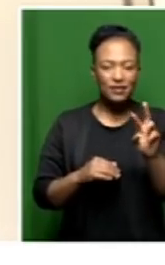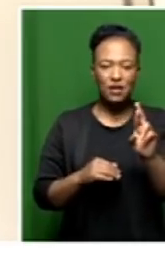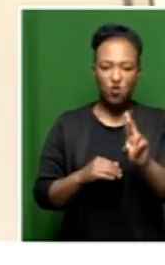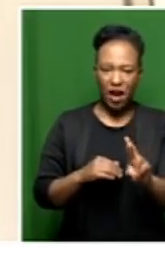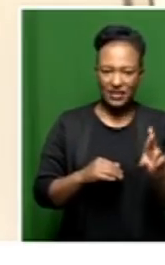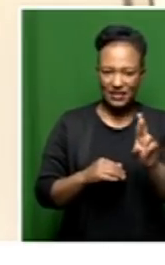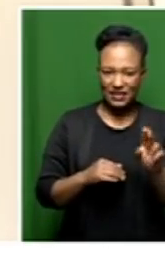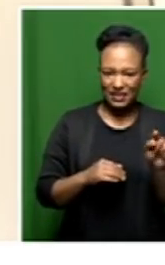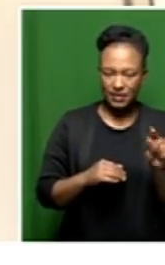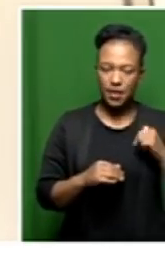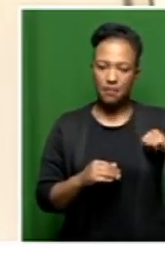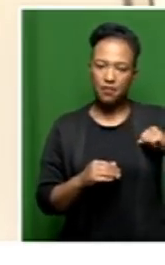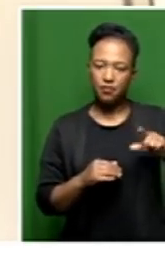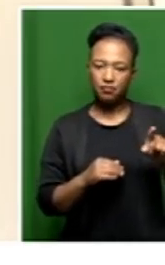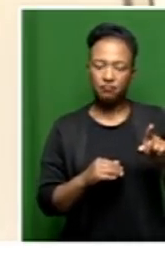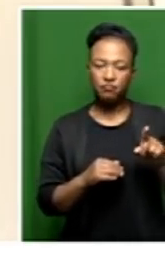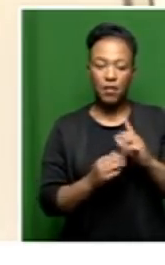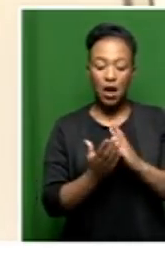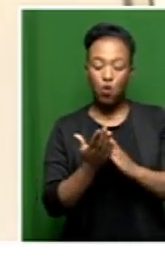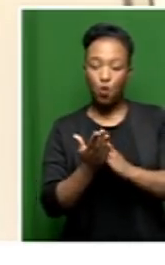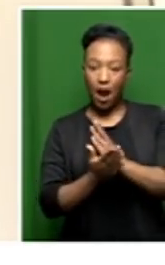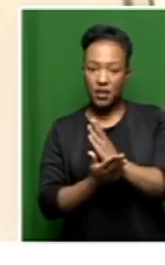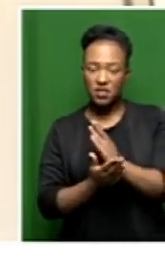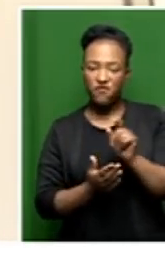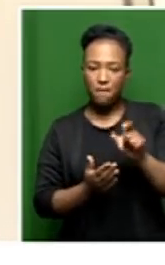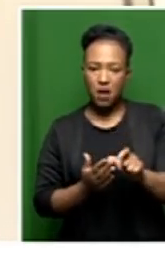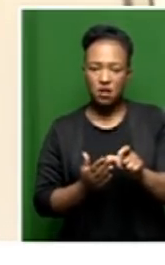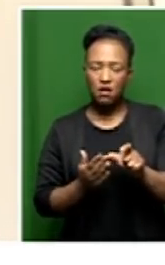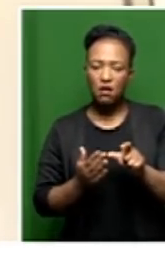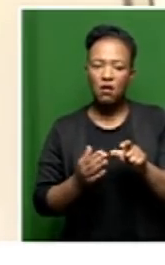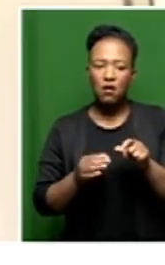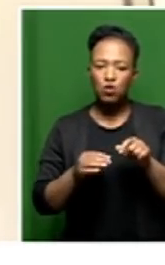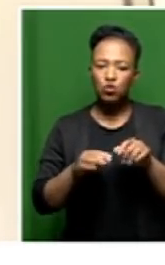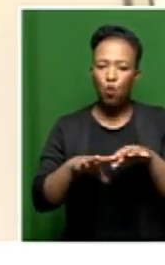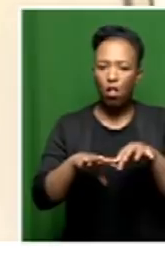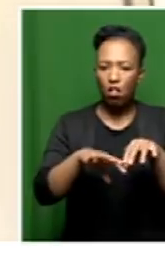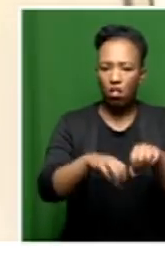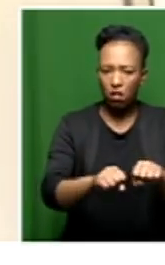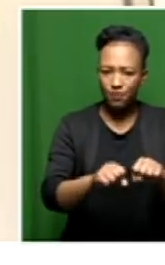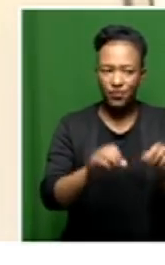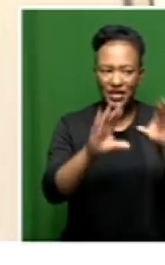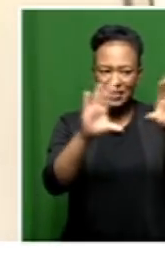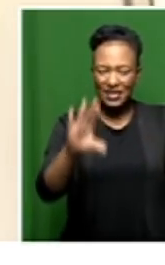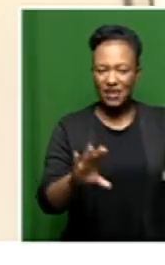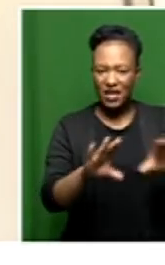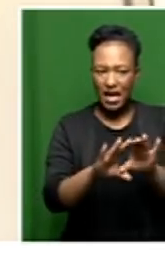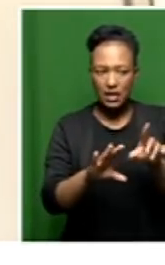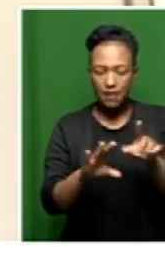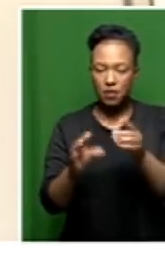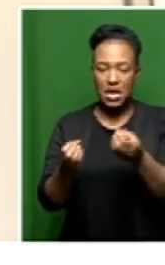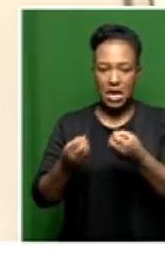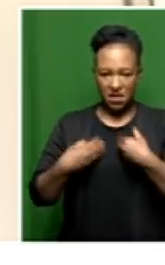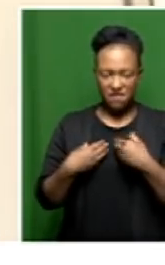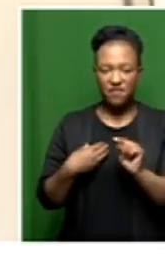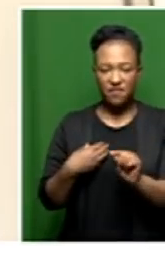And remember, the right to occupy or the occupancy certificate will be given by them. So, it was under that